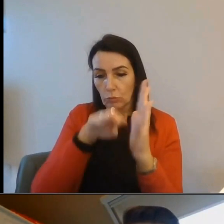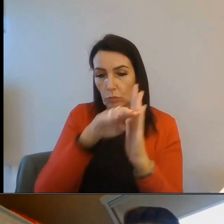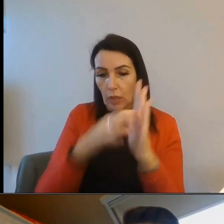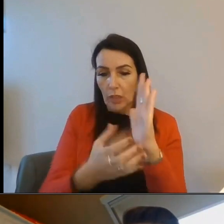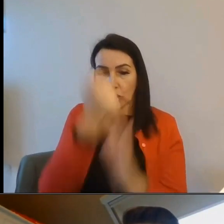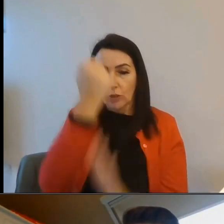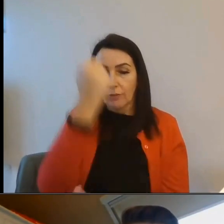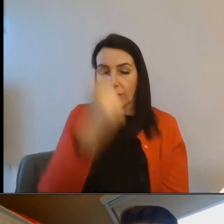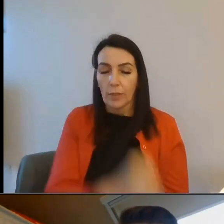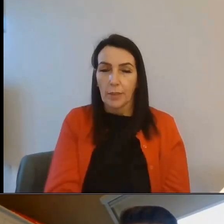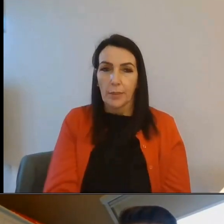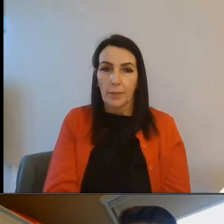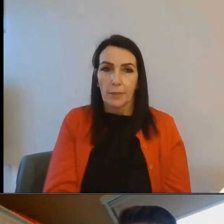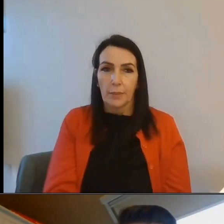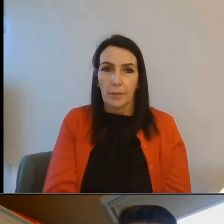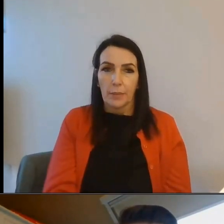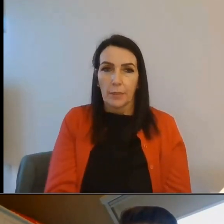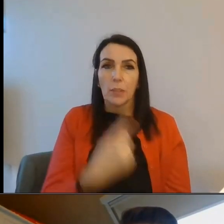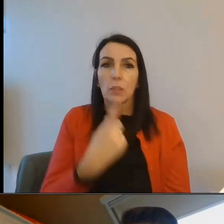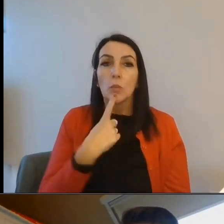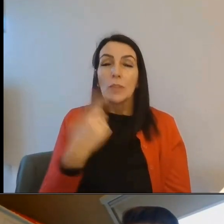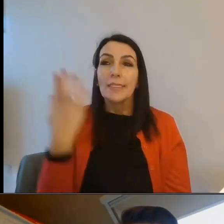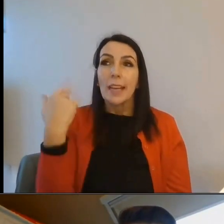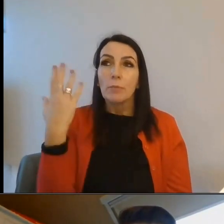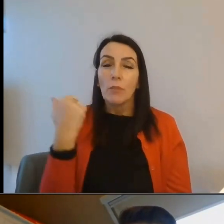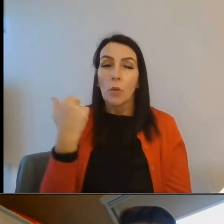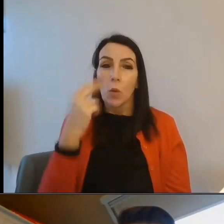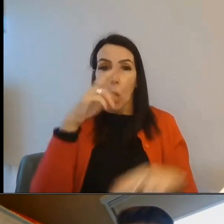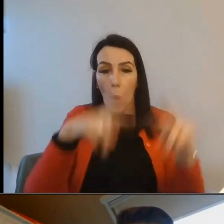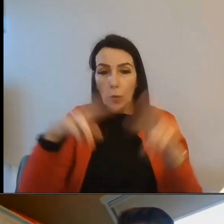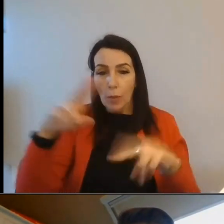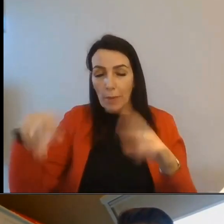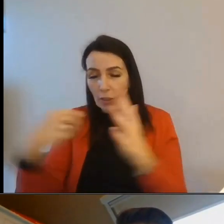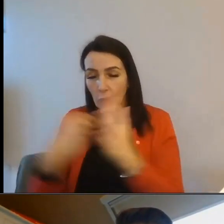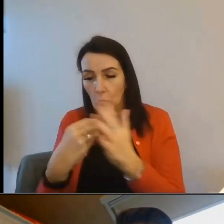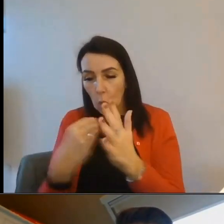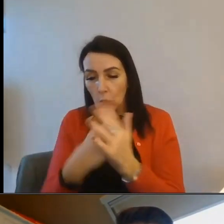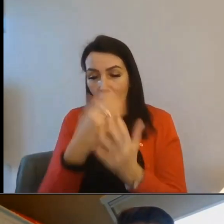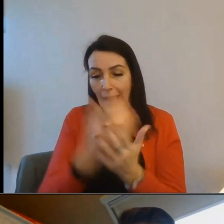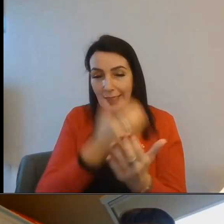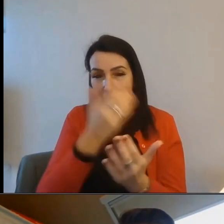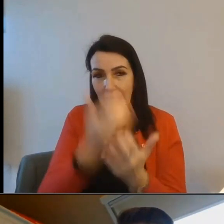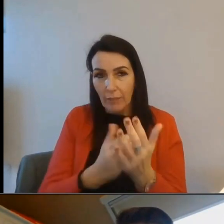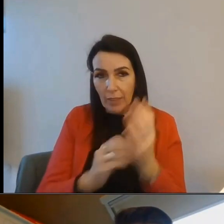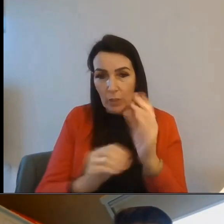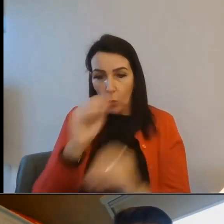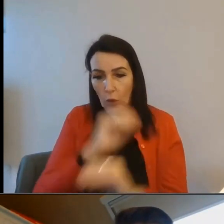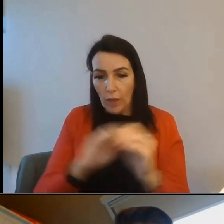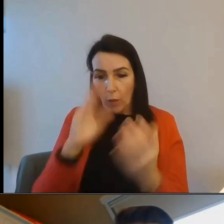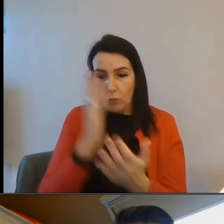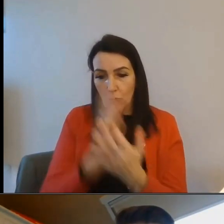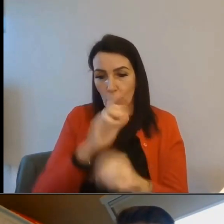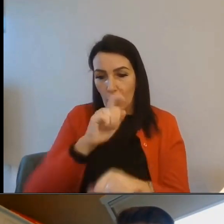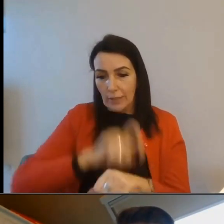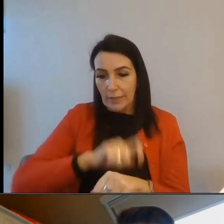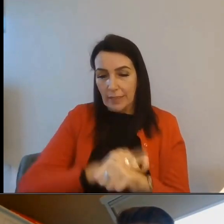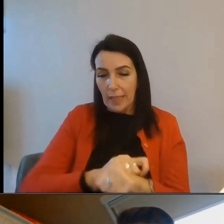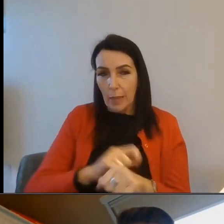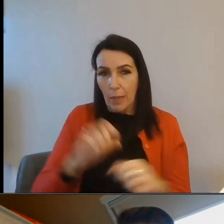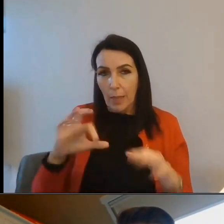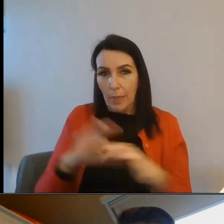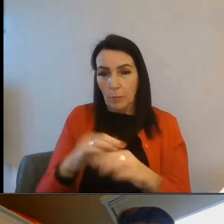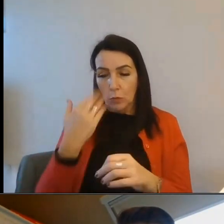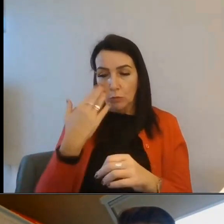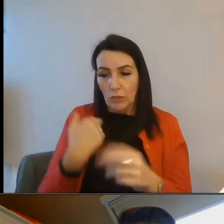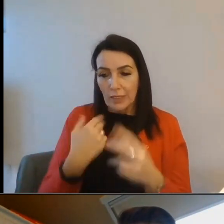As mentioned previously, all the measure costs and savings are calculated in real time based on the latest data from